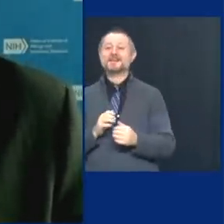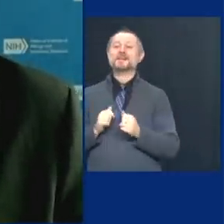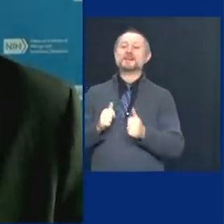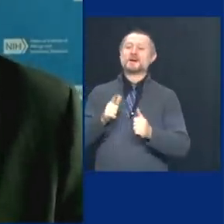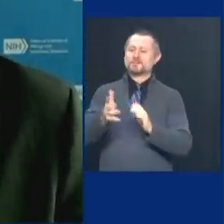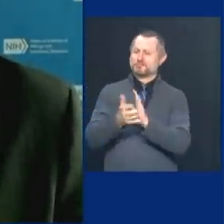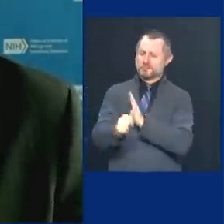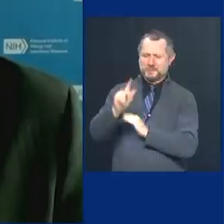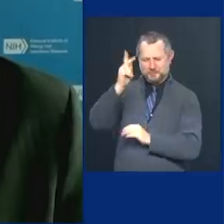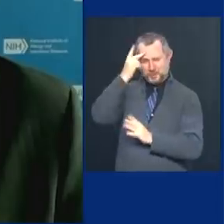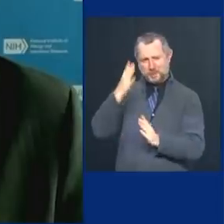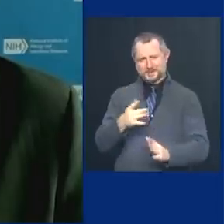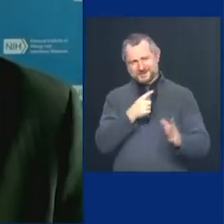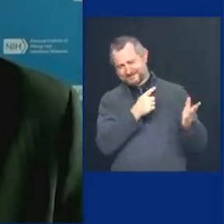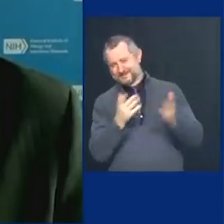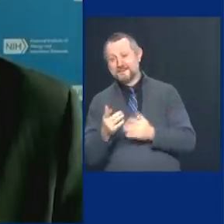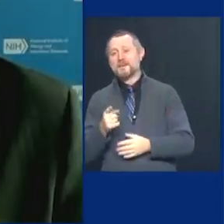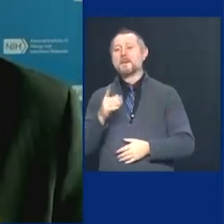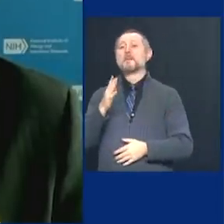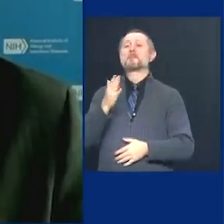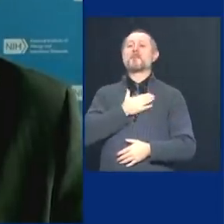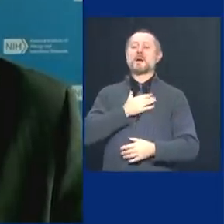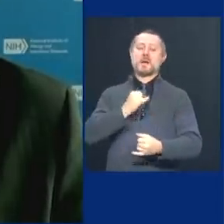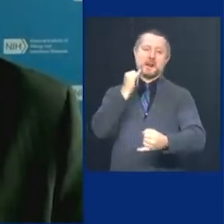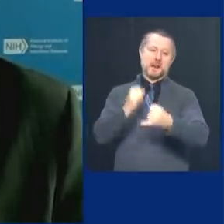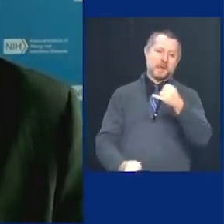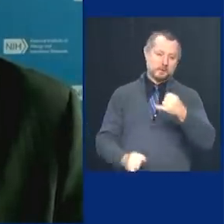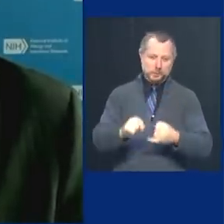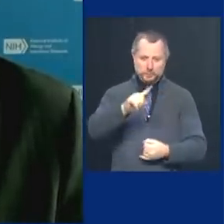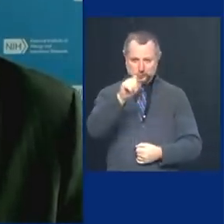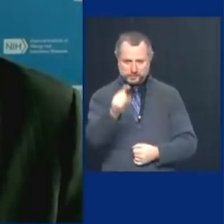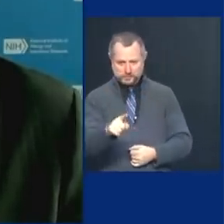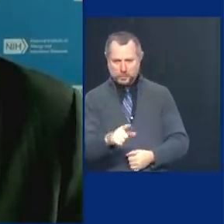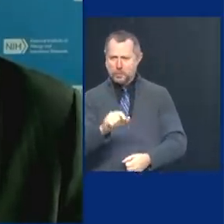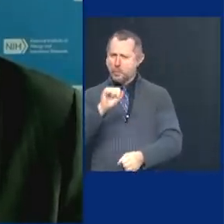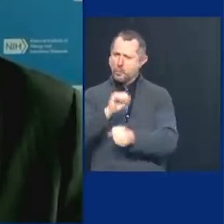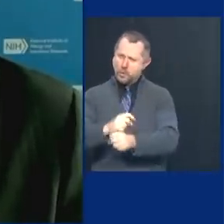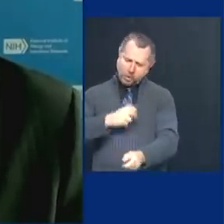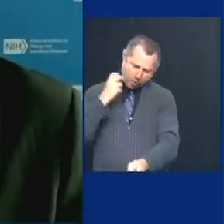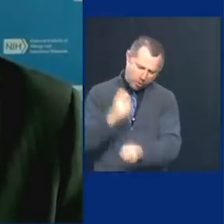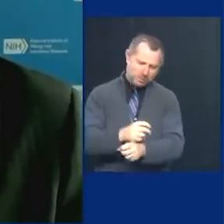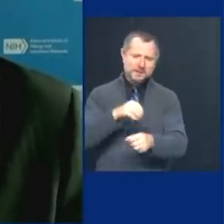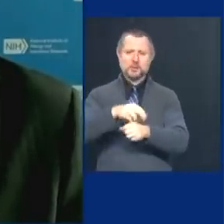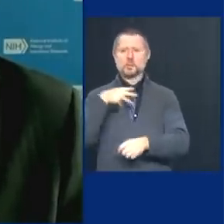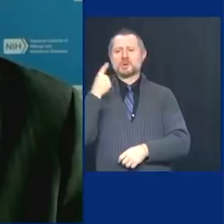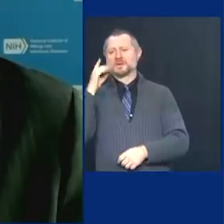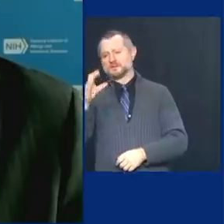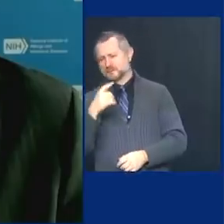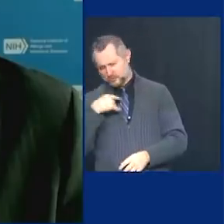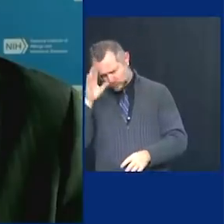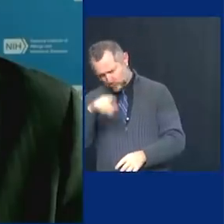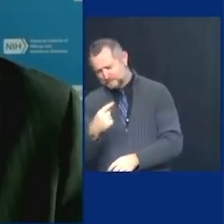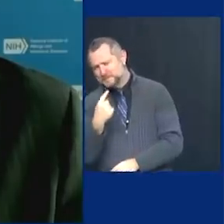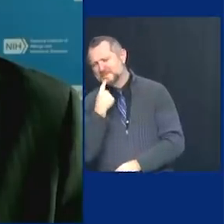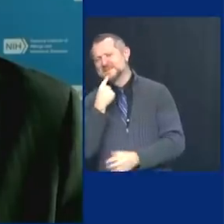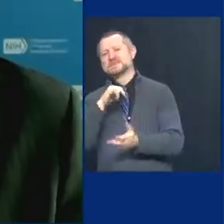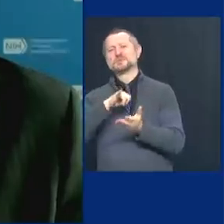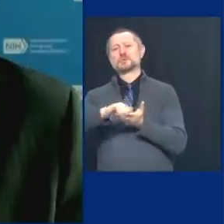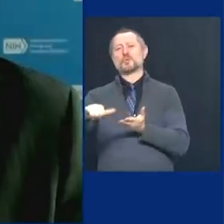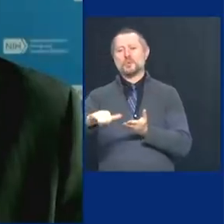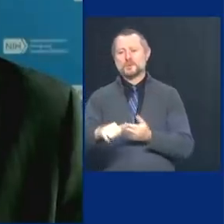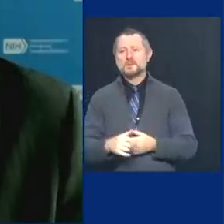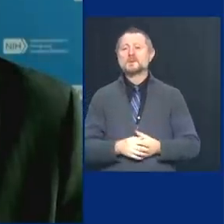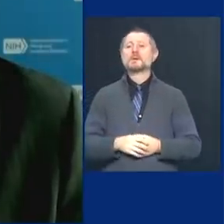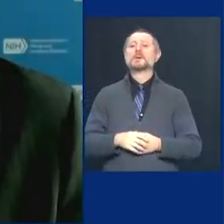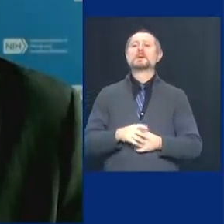Last question. I know you're down in Washington. You're doing great duty, but I know you miss New York. Uh, what we want to figure out what